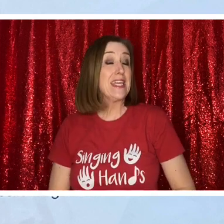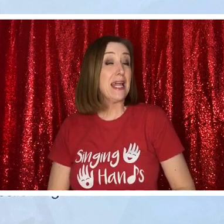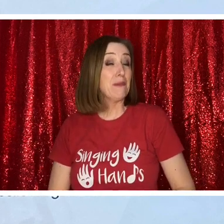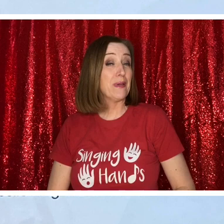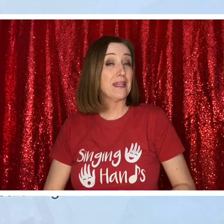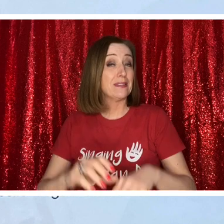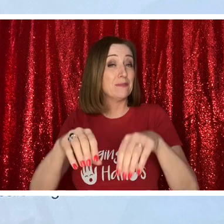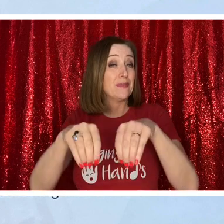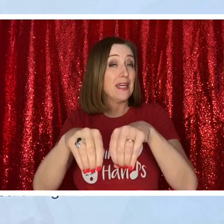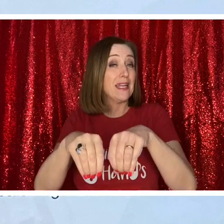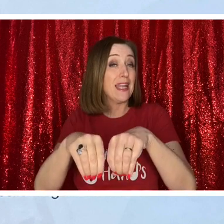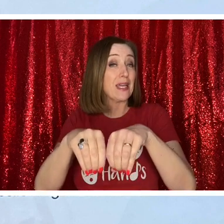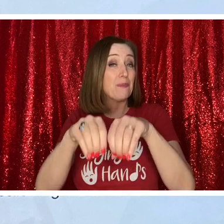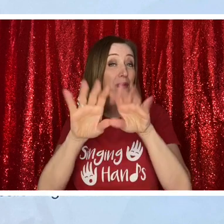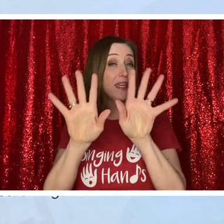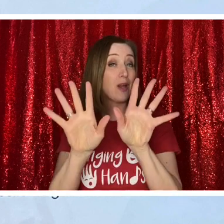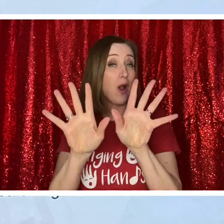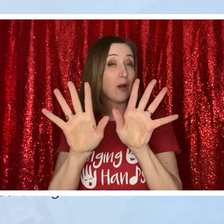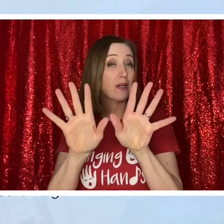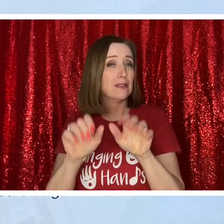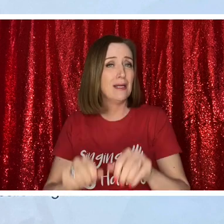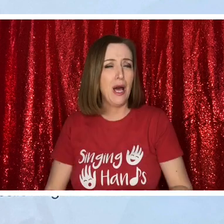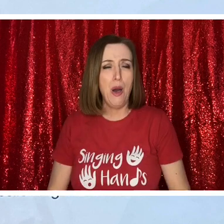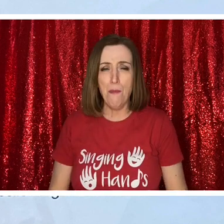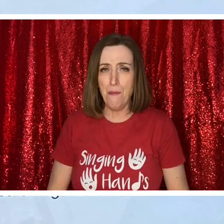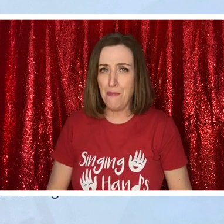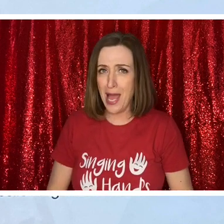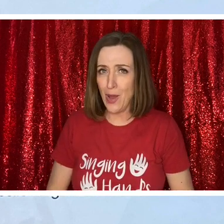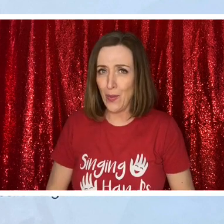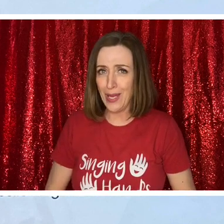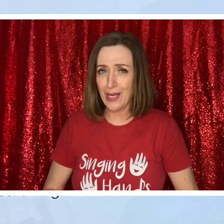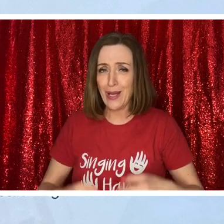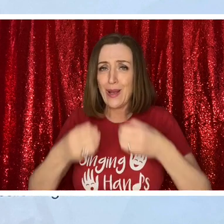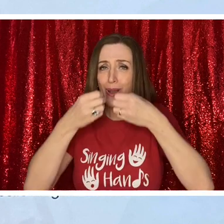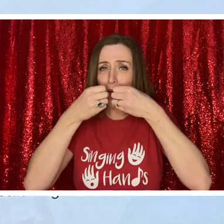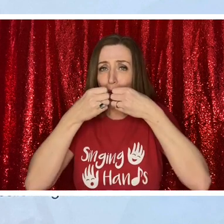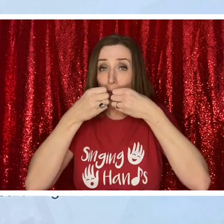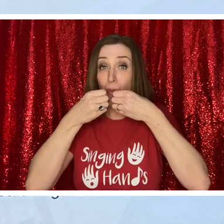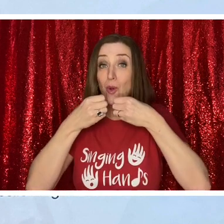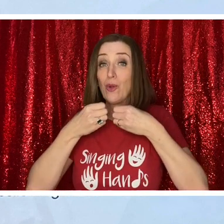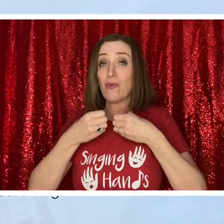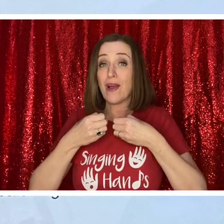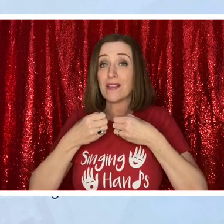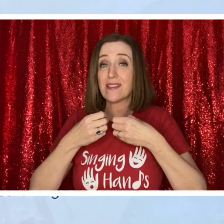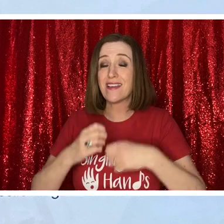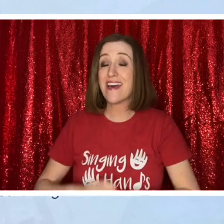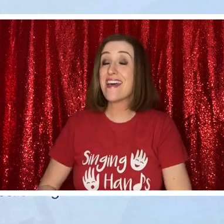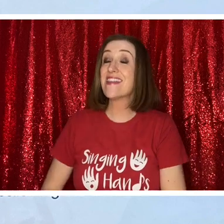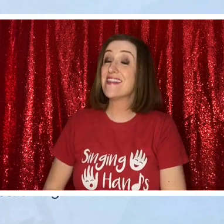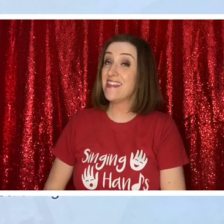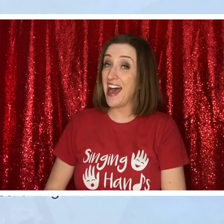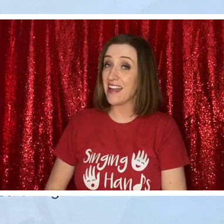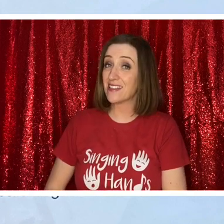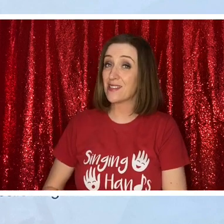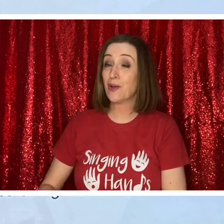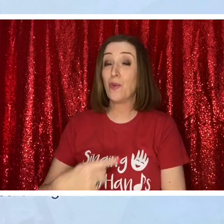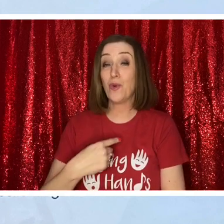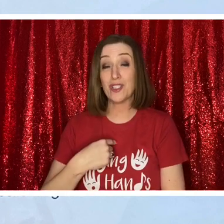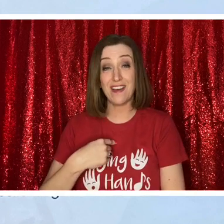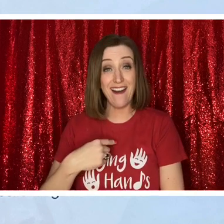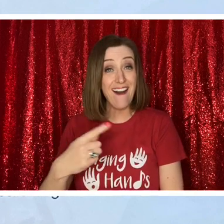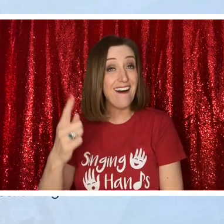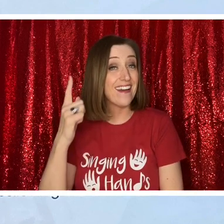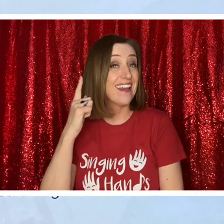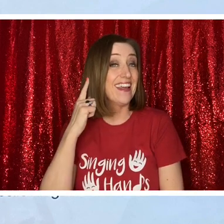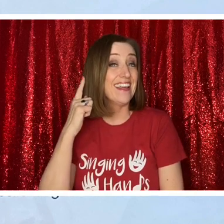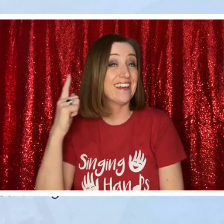yelping like a peacock, bellowing like a walrus. That's what